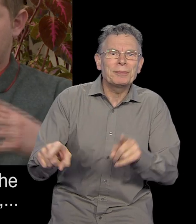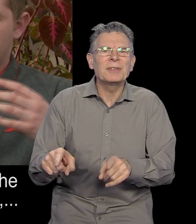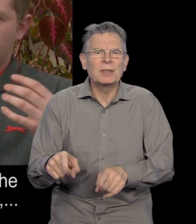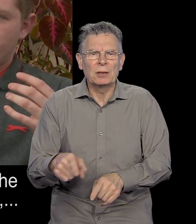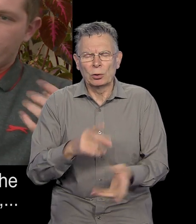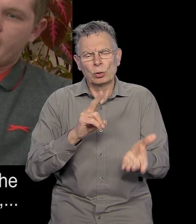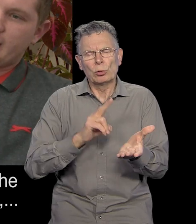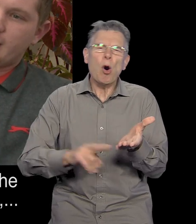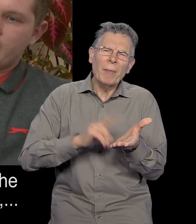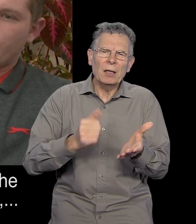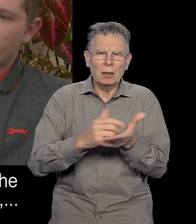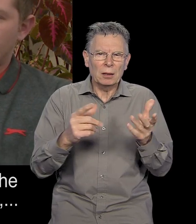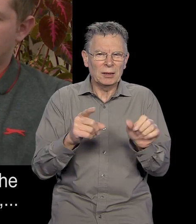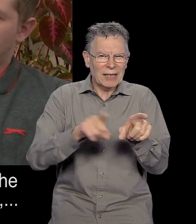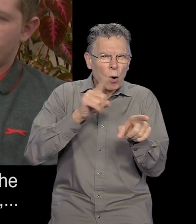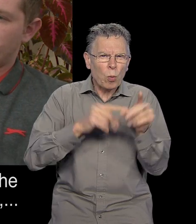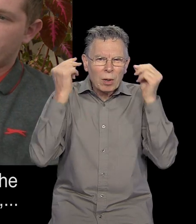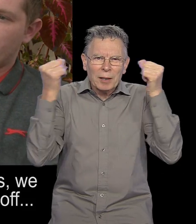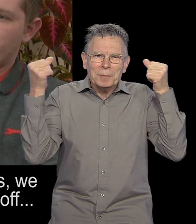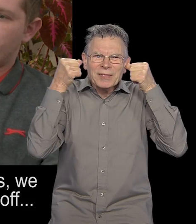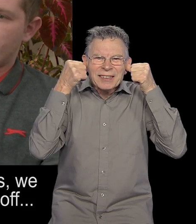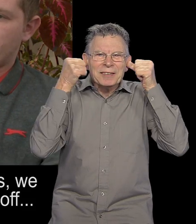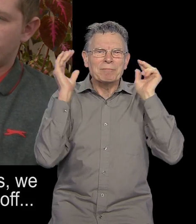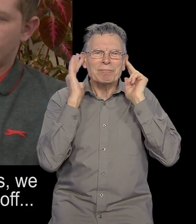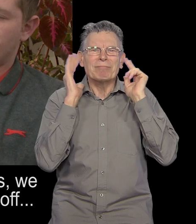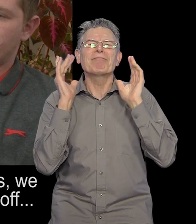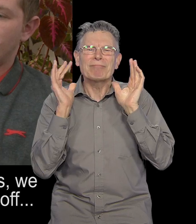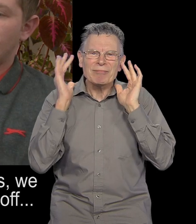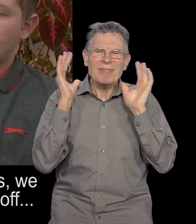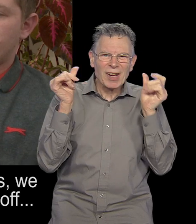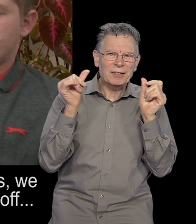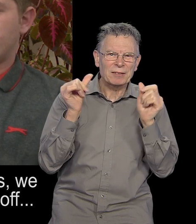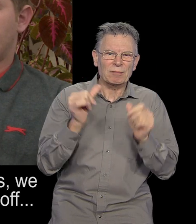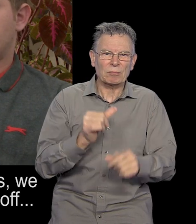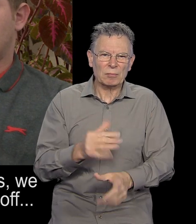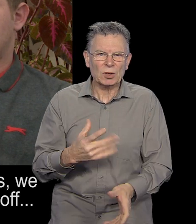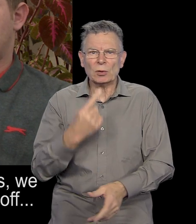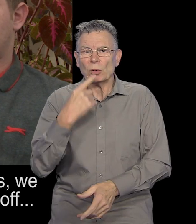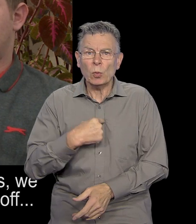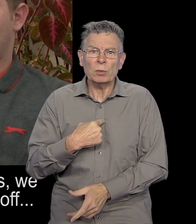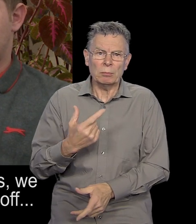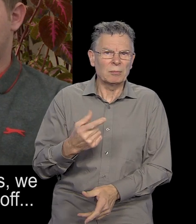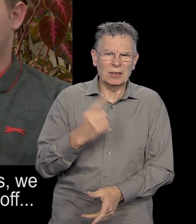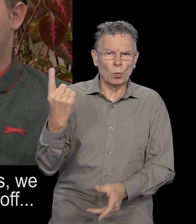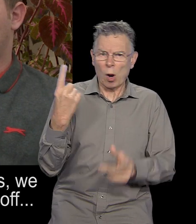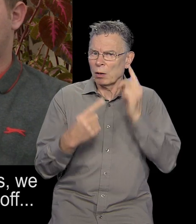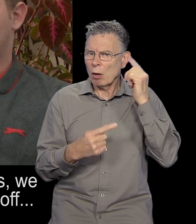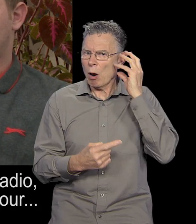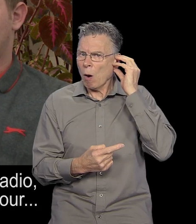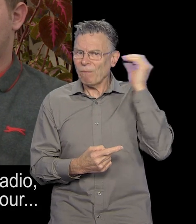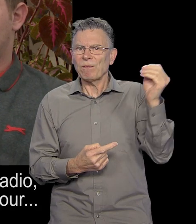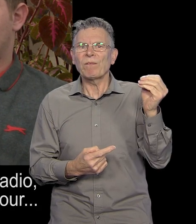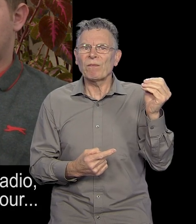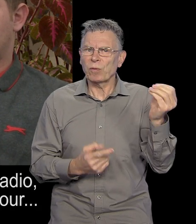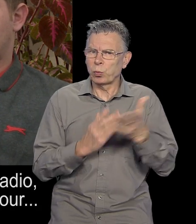And, basically, if I'd have had this, like, normally wear, like, squidgy, know, like, yellow ear protection, like the squidgy ones. Basically, we got told to put them in from the off.